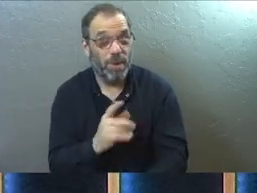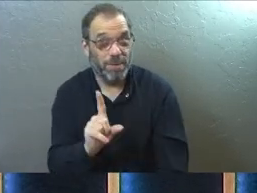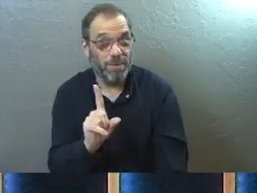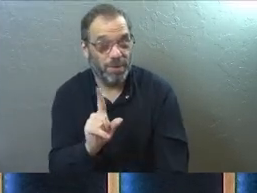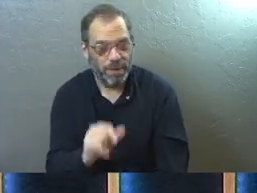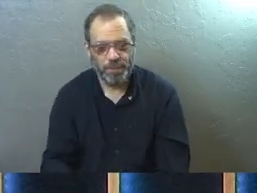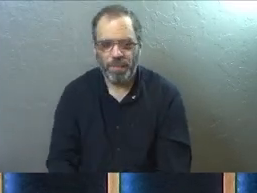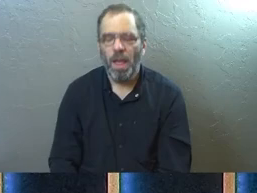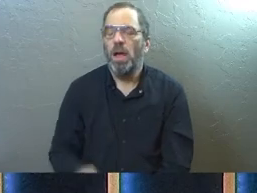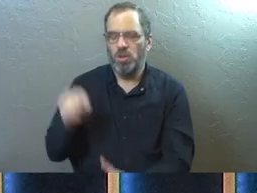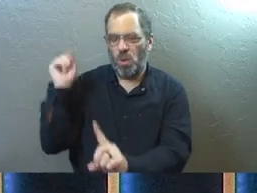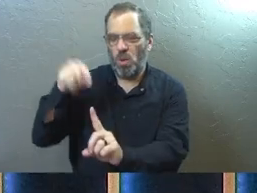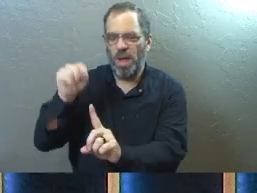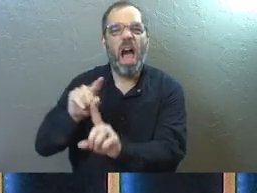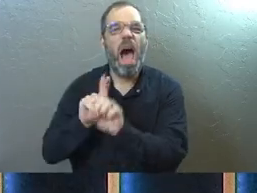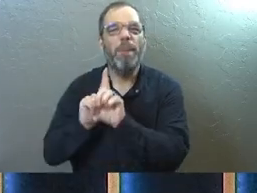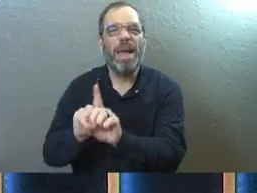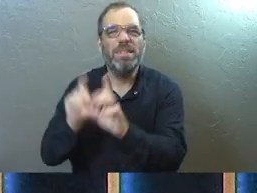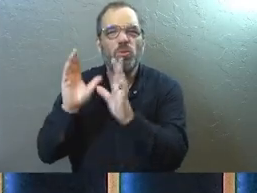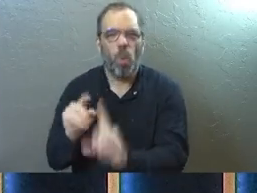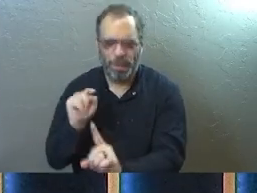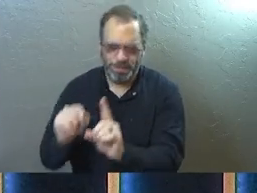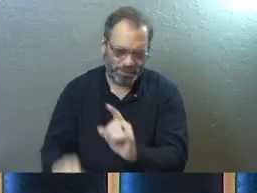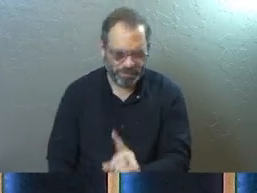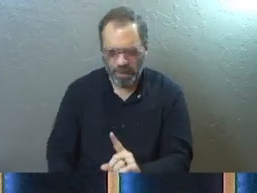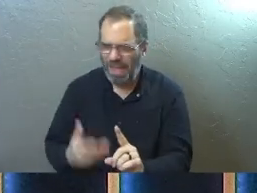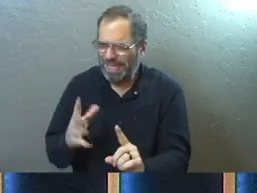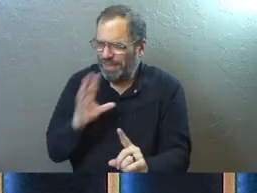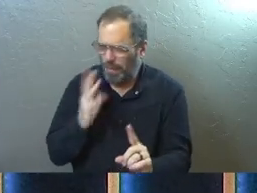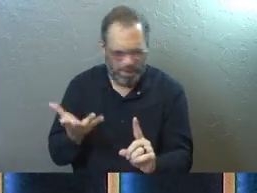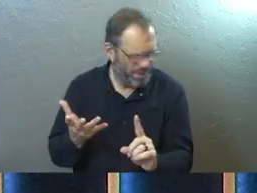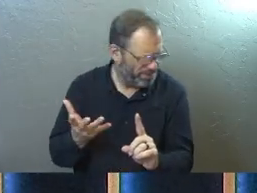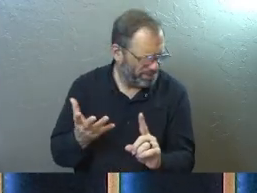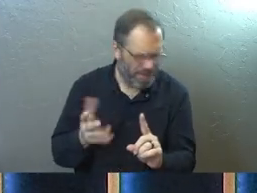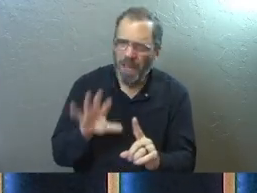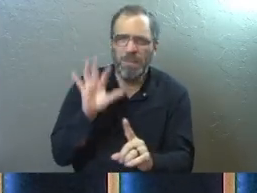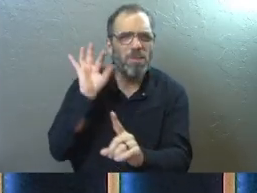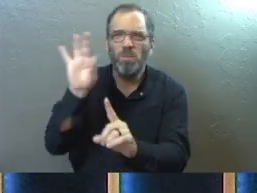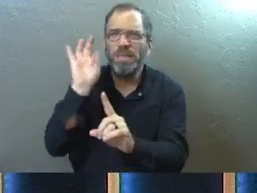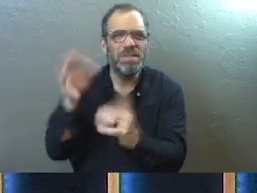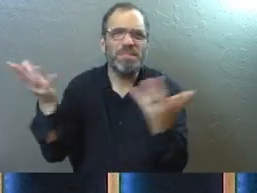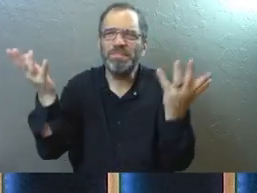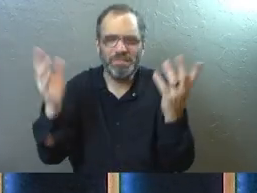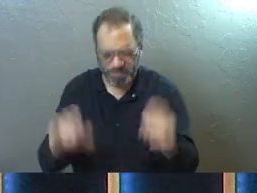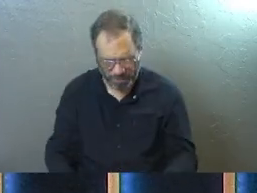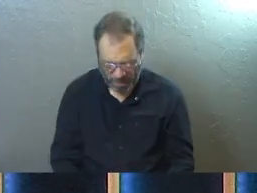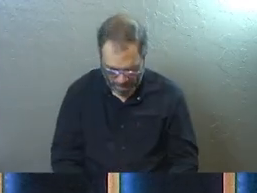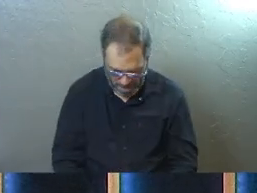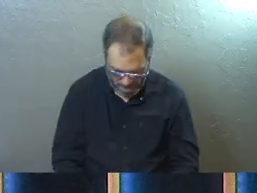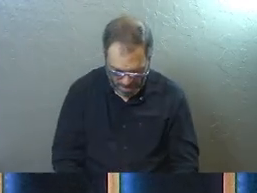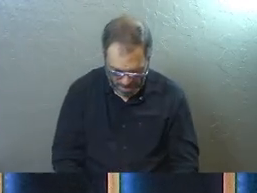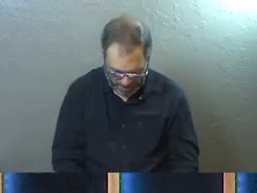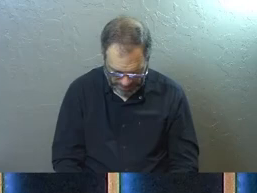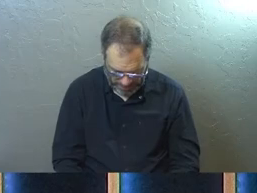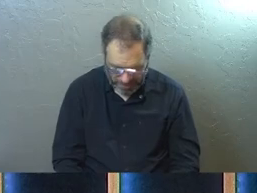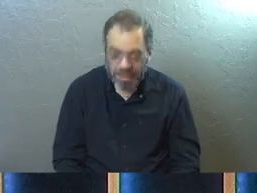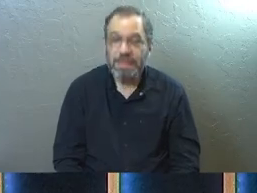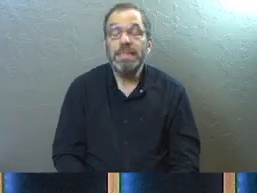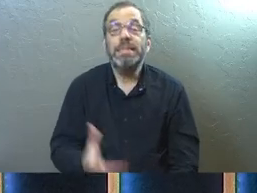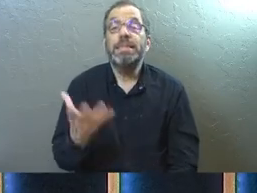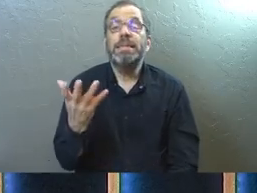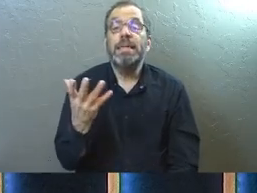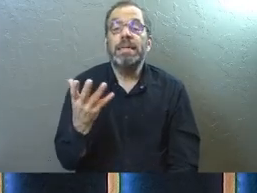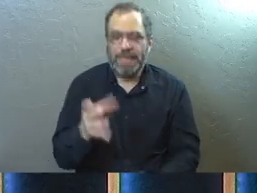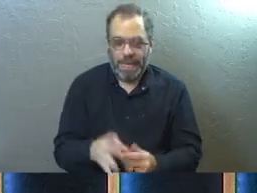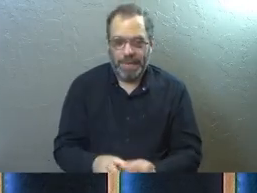I was talking recently with a mentor and I was talking about just preaching sermons and talking about the fact